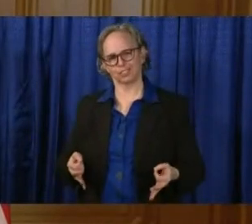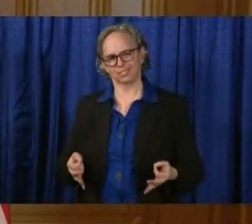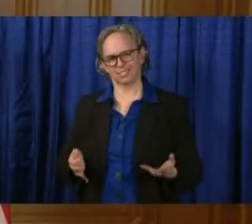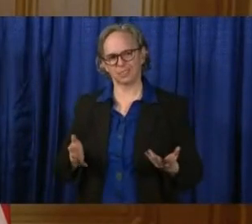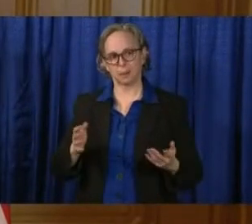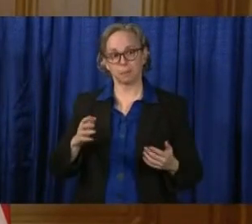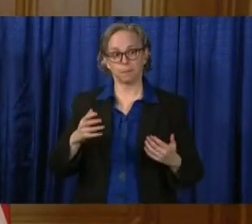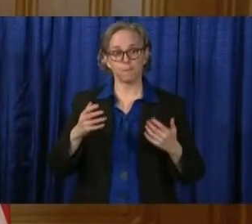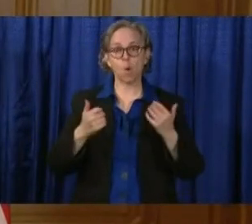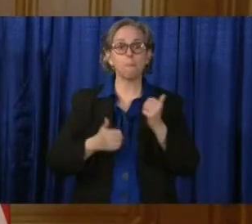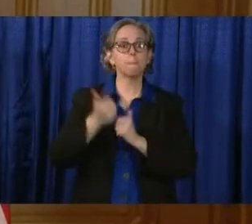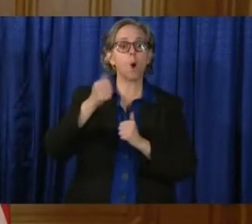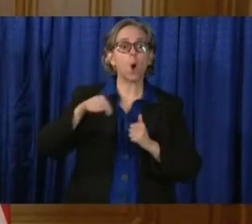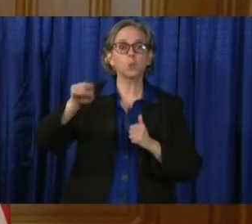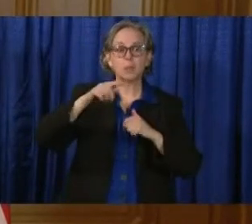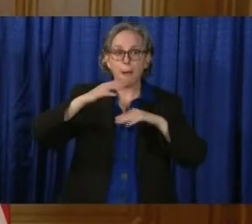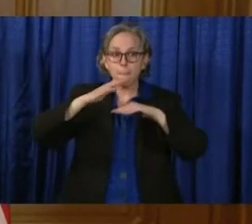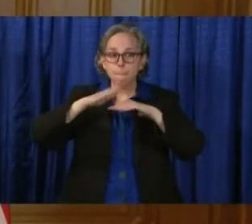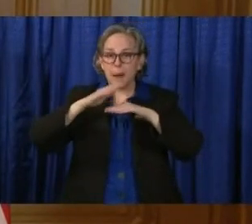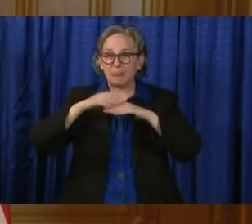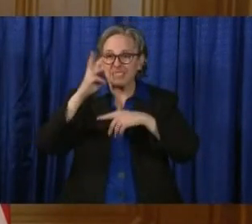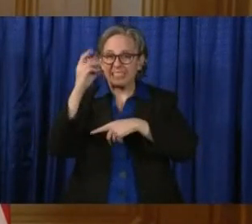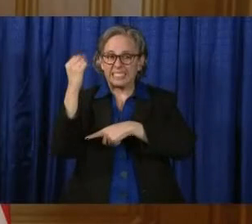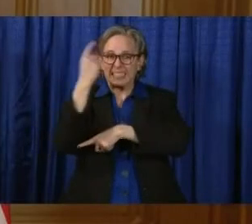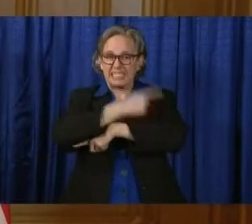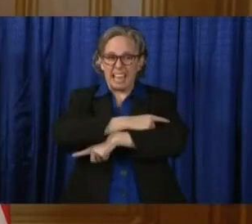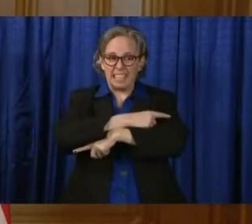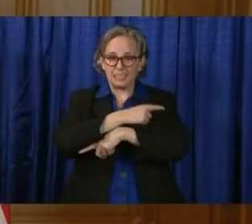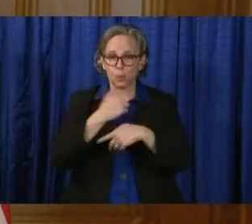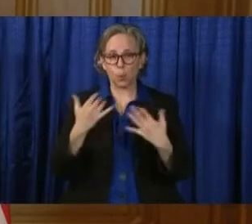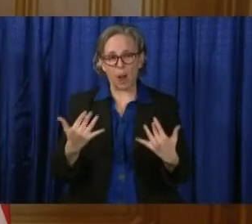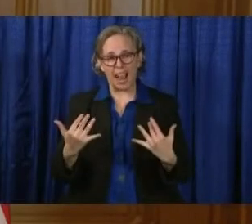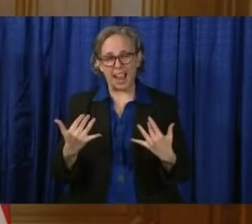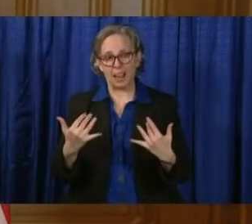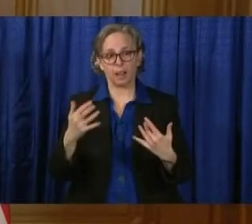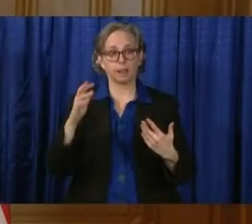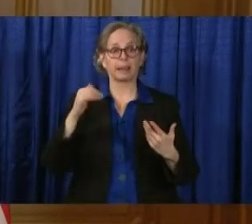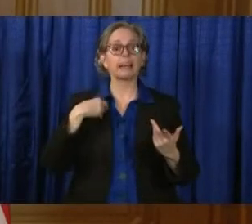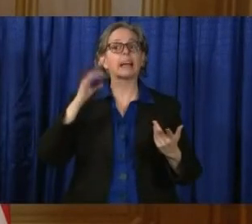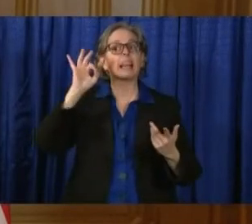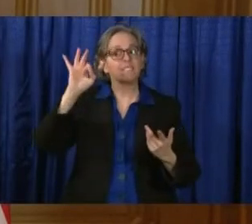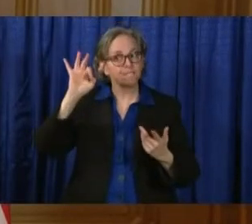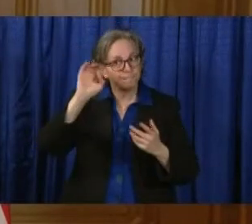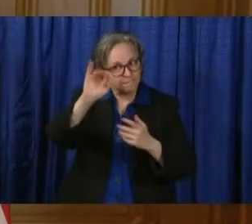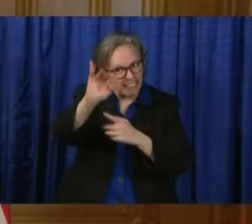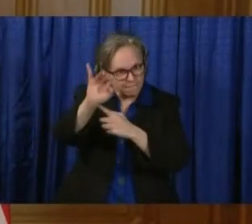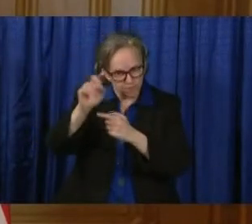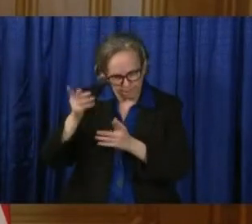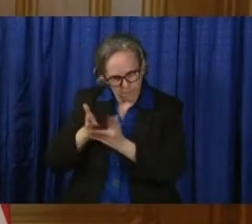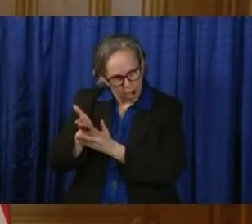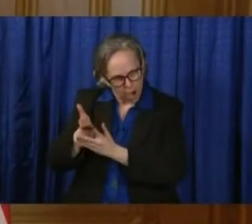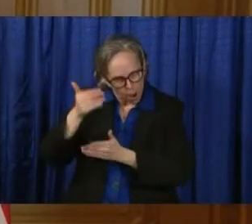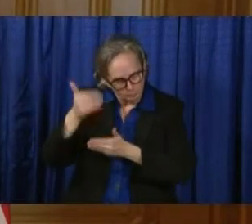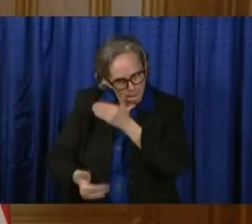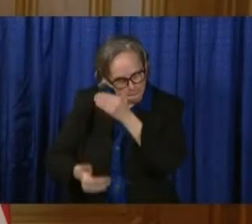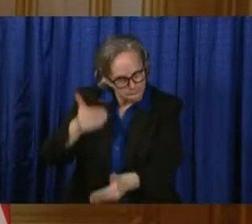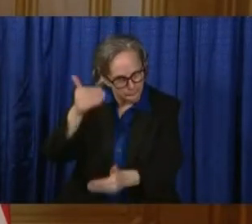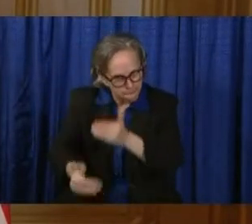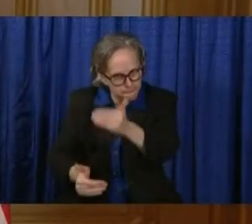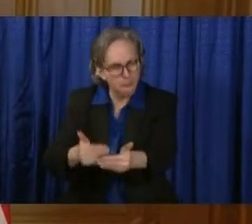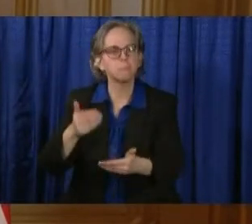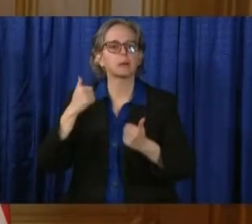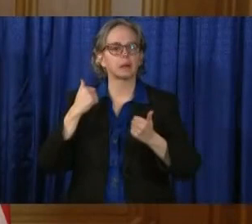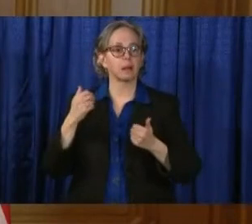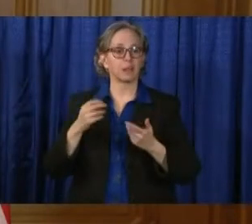waiting period at the minimum. That's if everything goes right. So obviously, we don't have 60 days to try to deal with this.